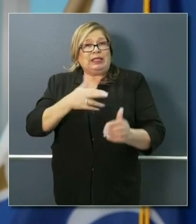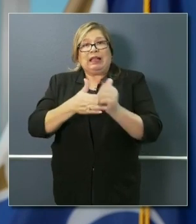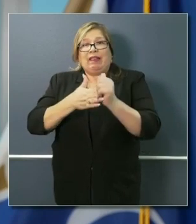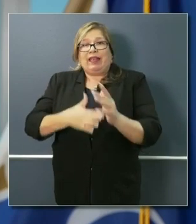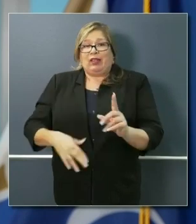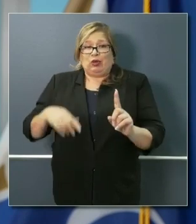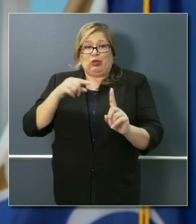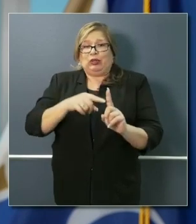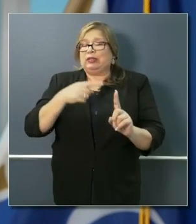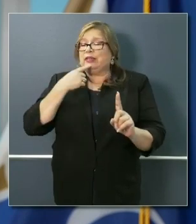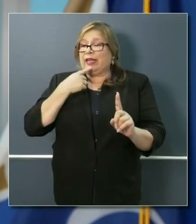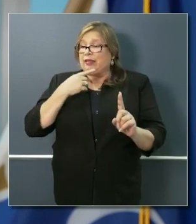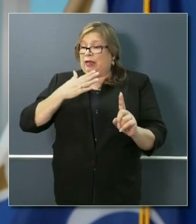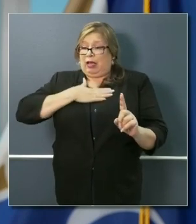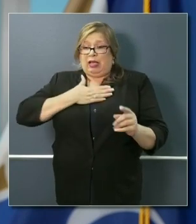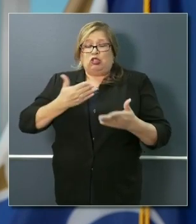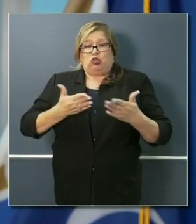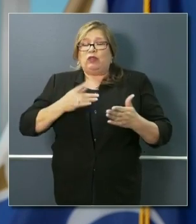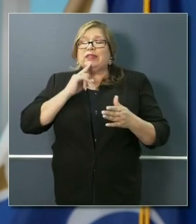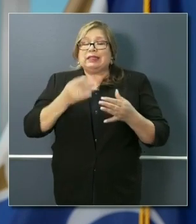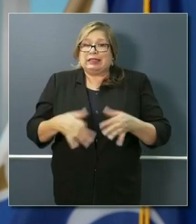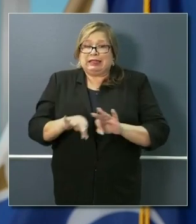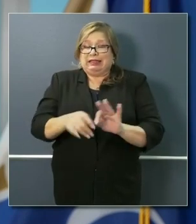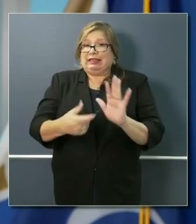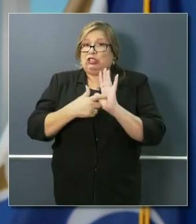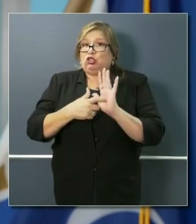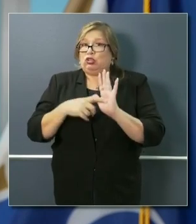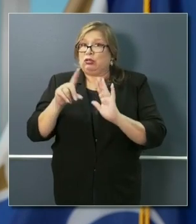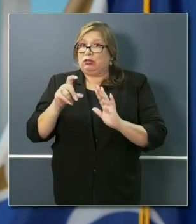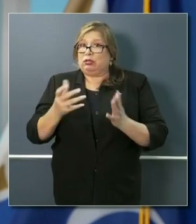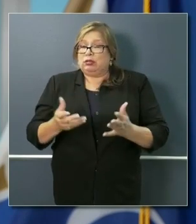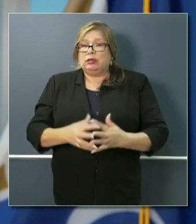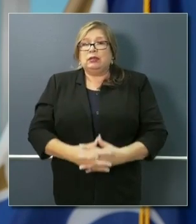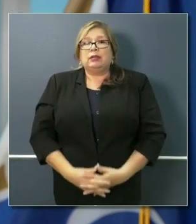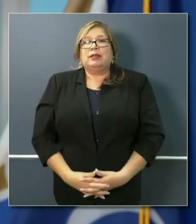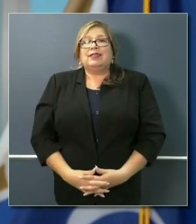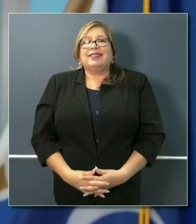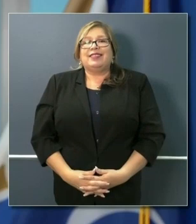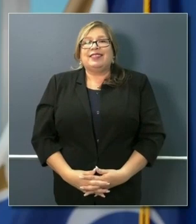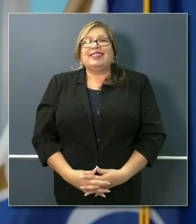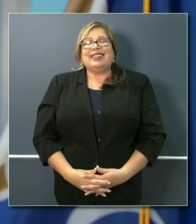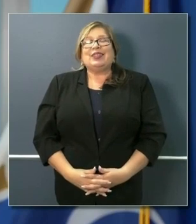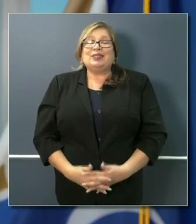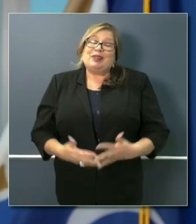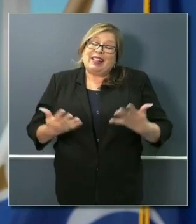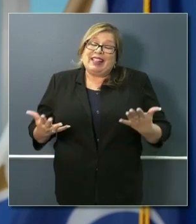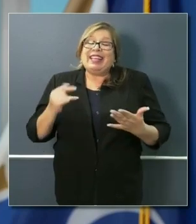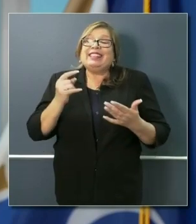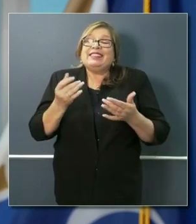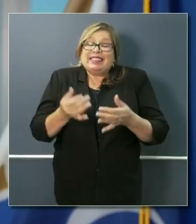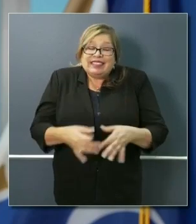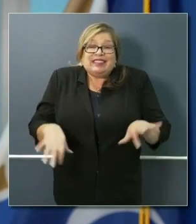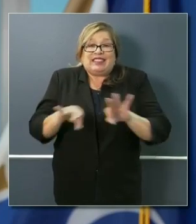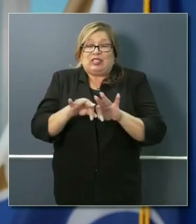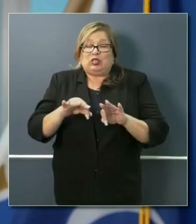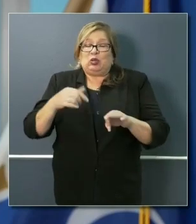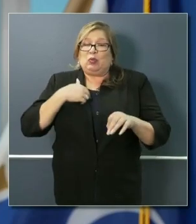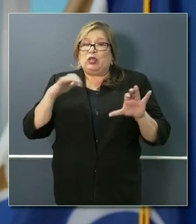that the services that they provide are essential? Well, with all due respect, it's essential that we practice physical distancing